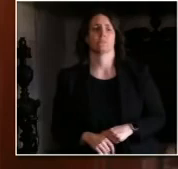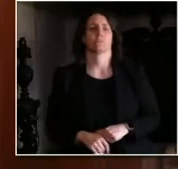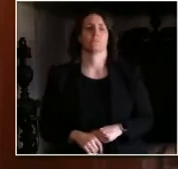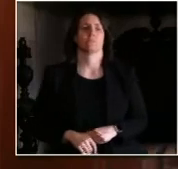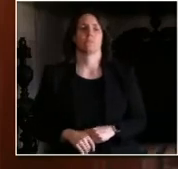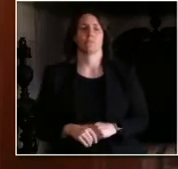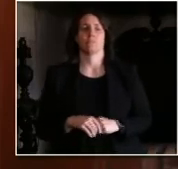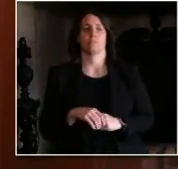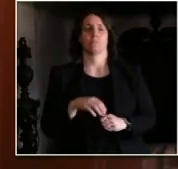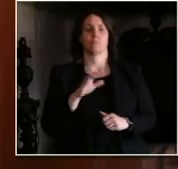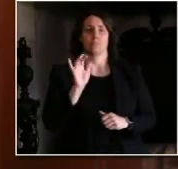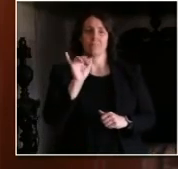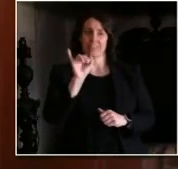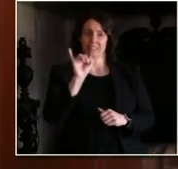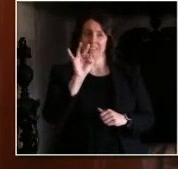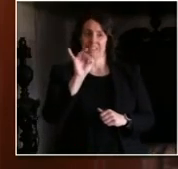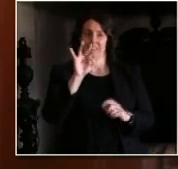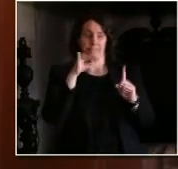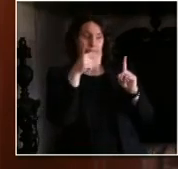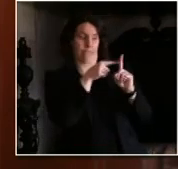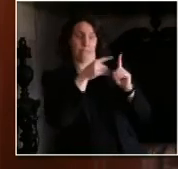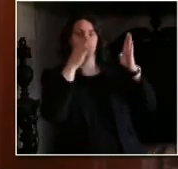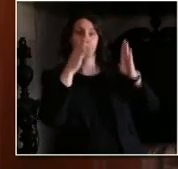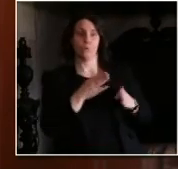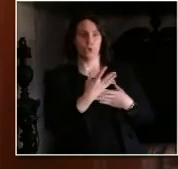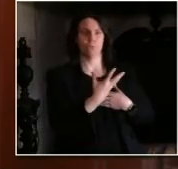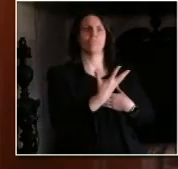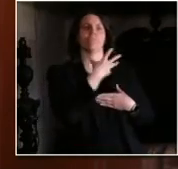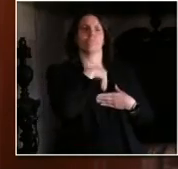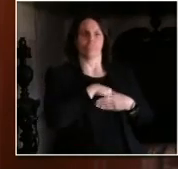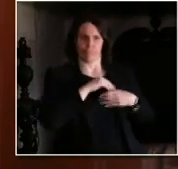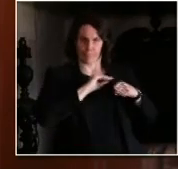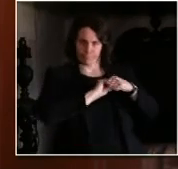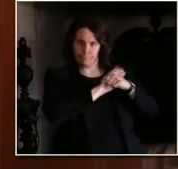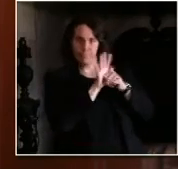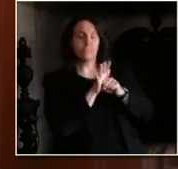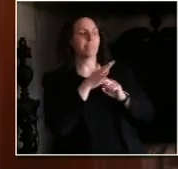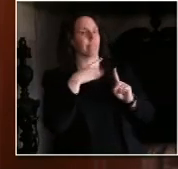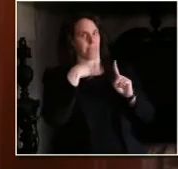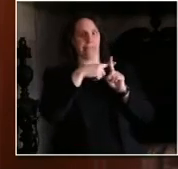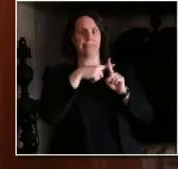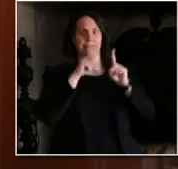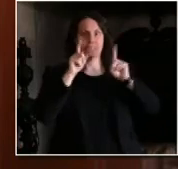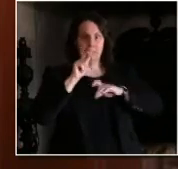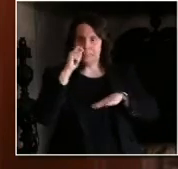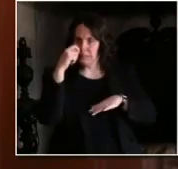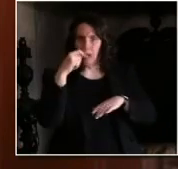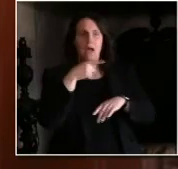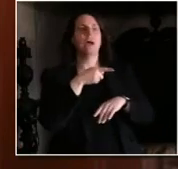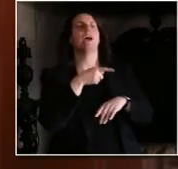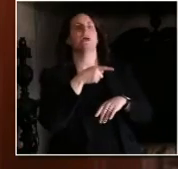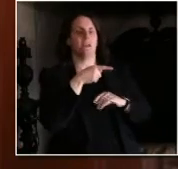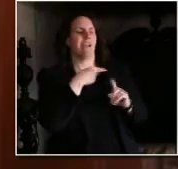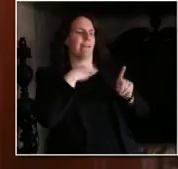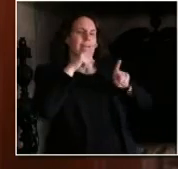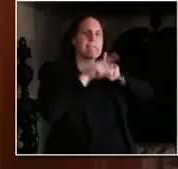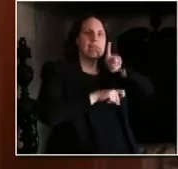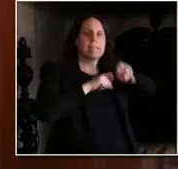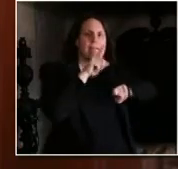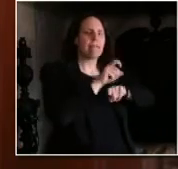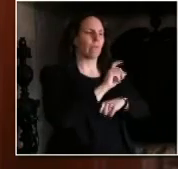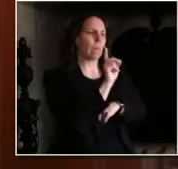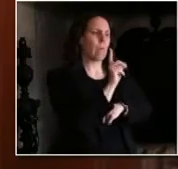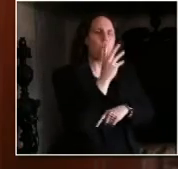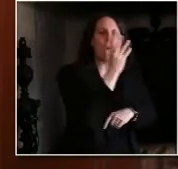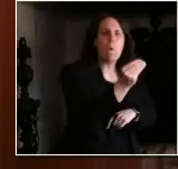a week or more, it is much more of a challenge to track down everyone who might have been exposed. Contact tracing can be difficult